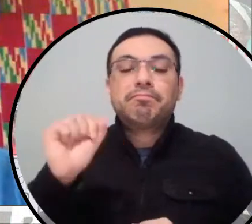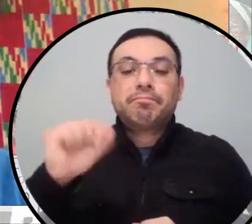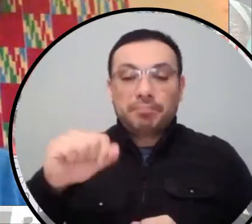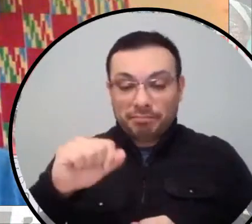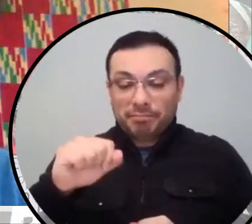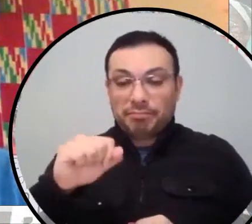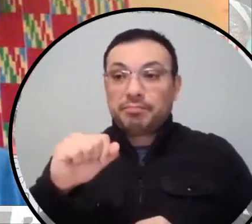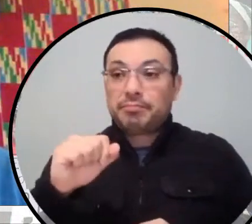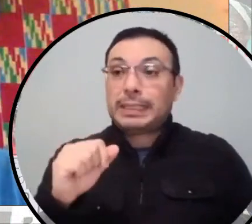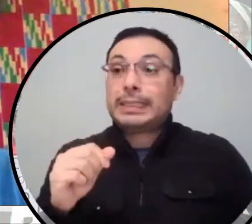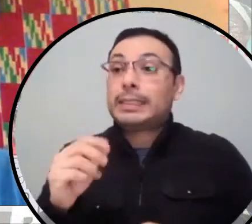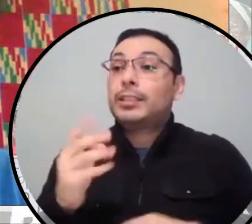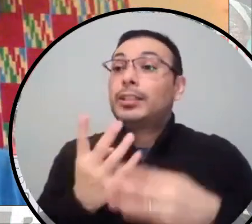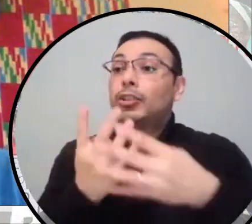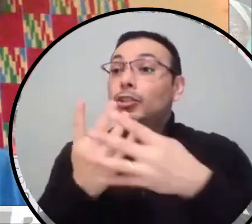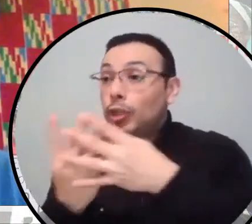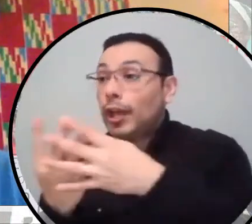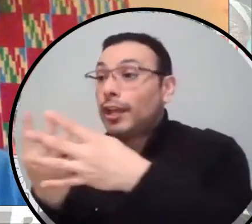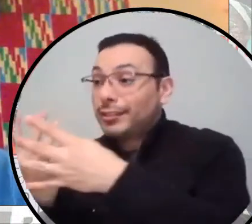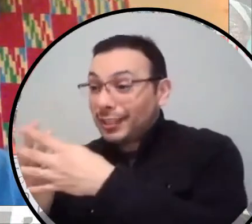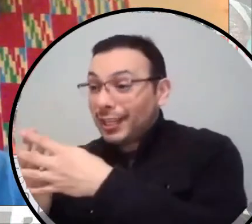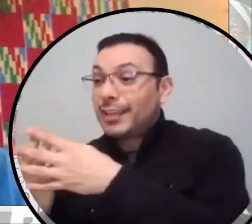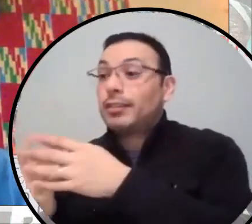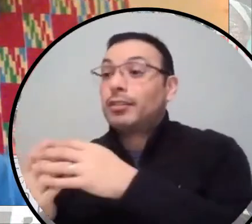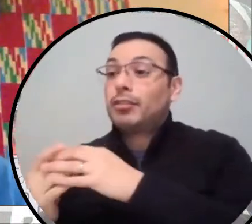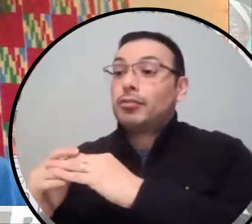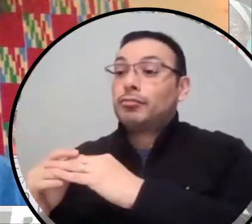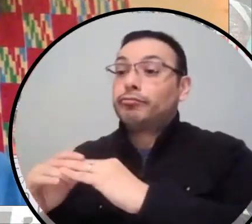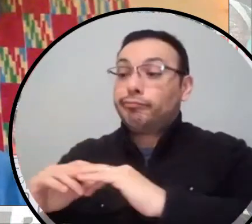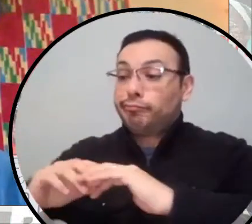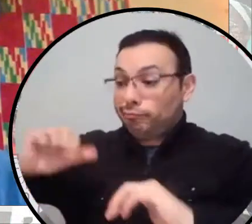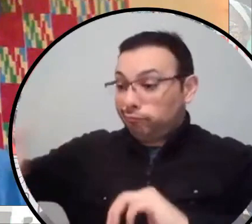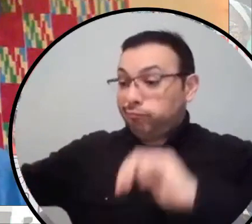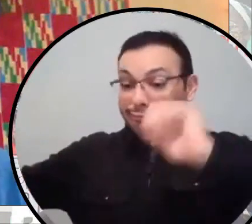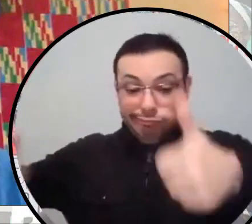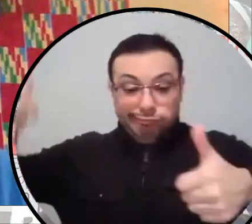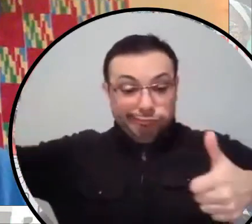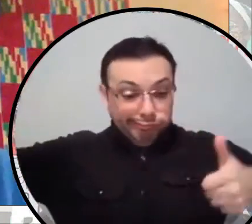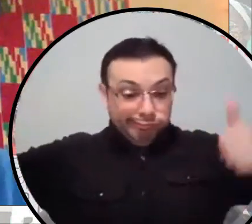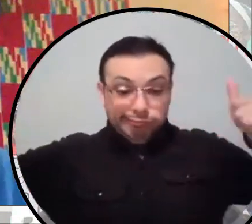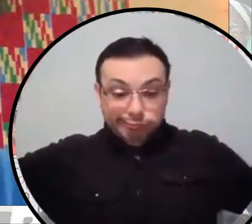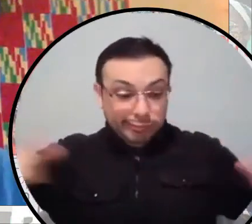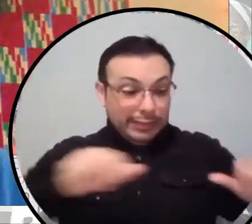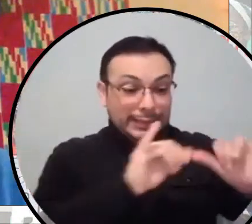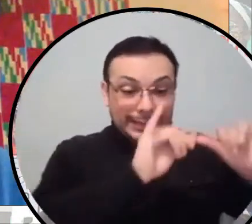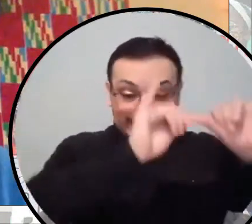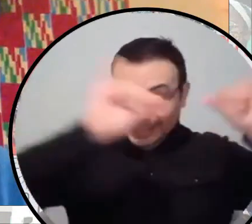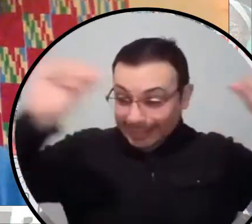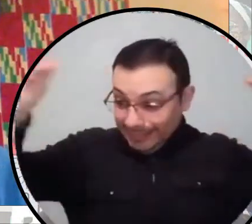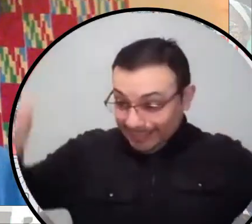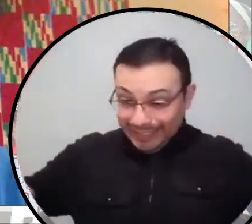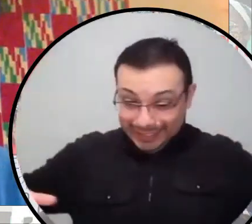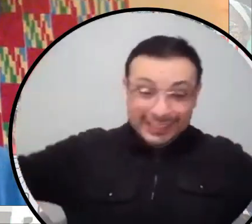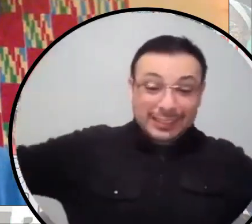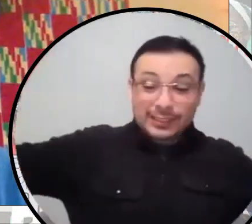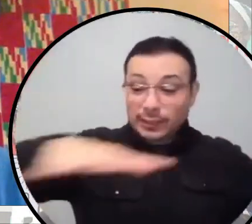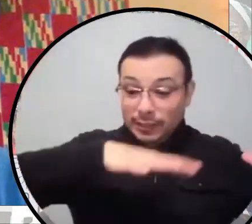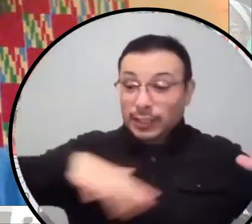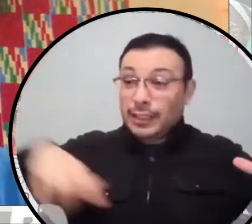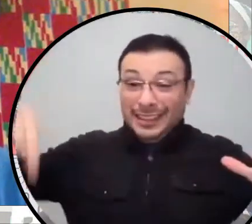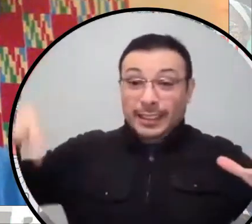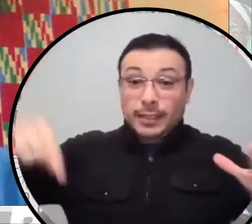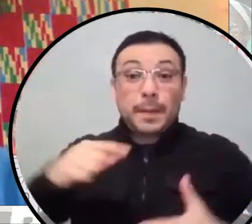um, are in response and also create more of, uh, social problems that,